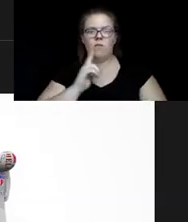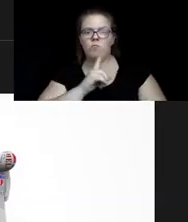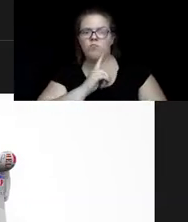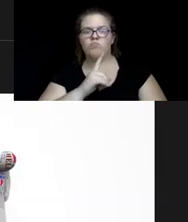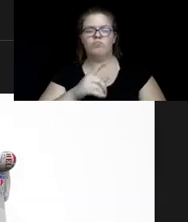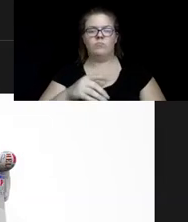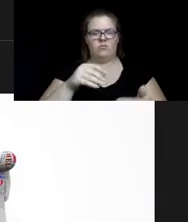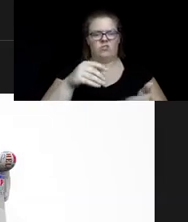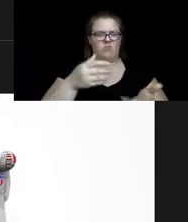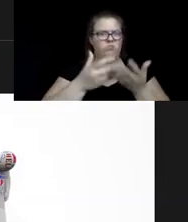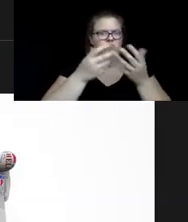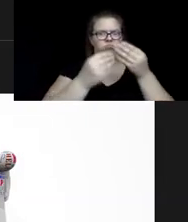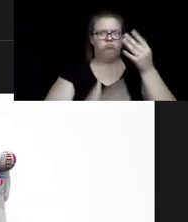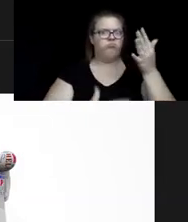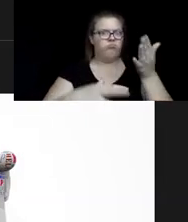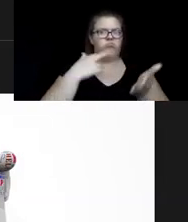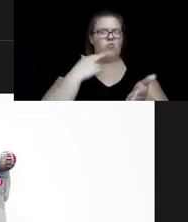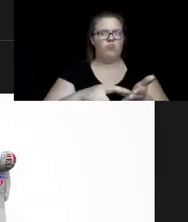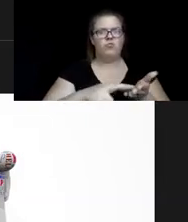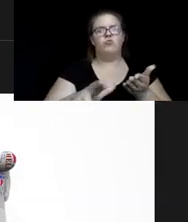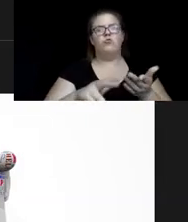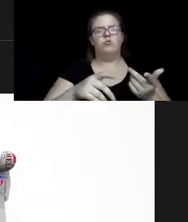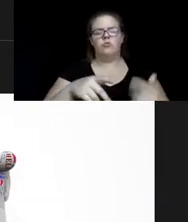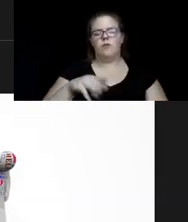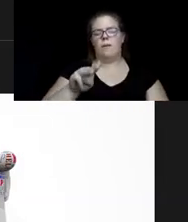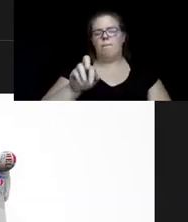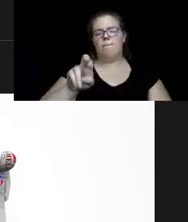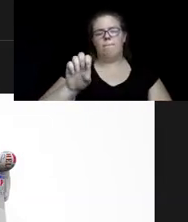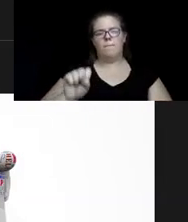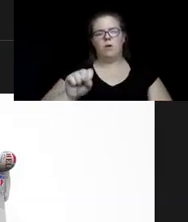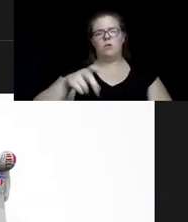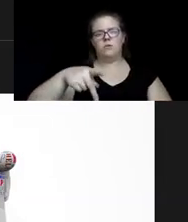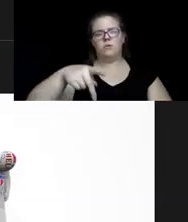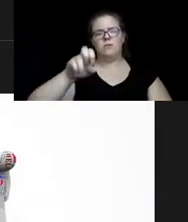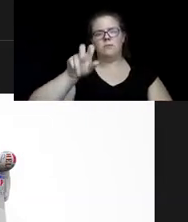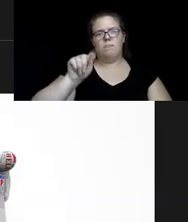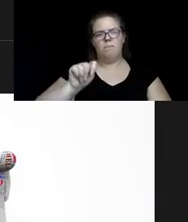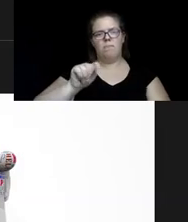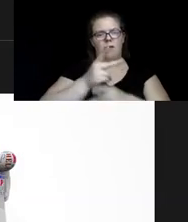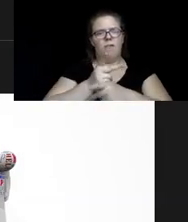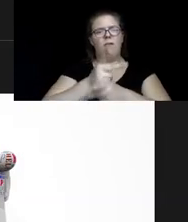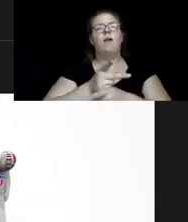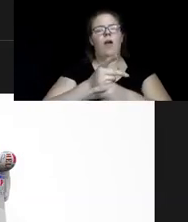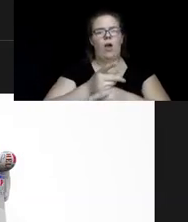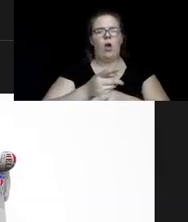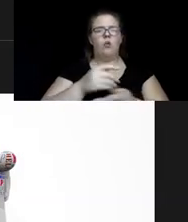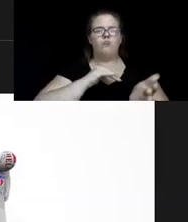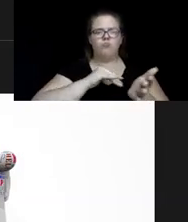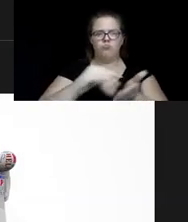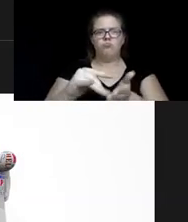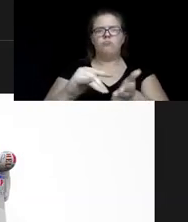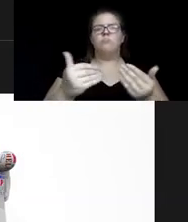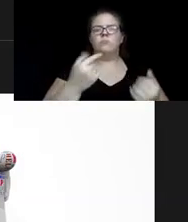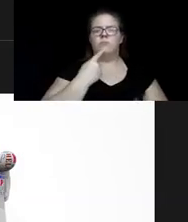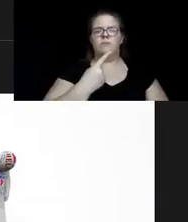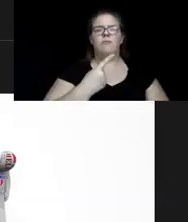And there was a study done by Mars Pet Care, where pet owners, as compared to others who did not own pets